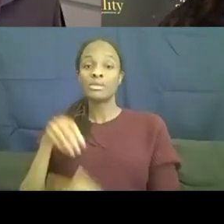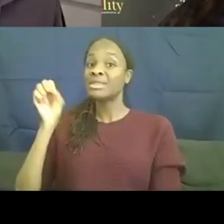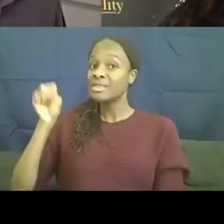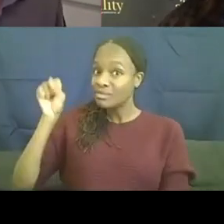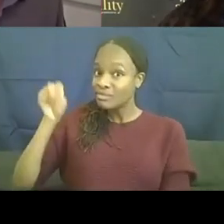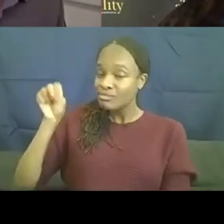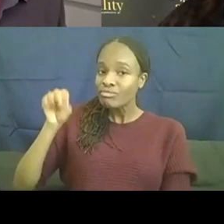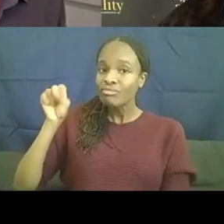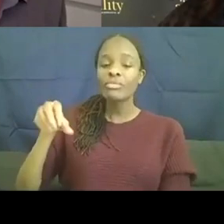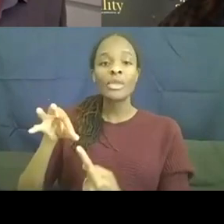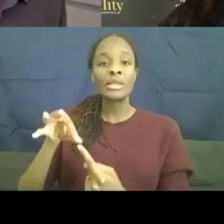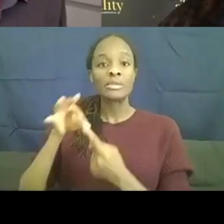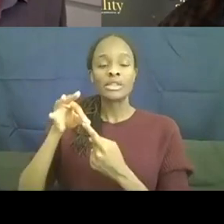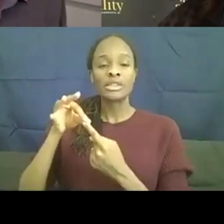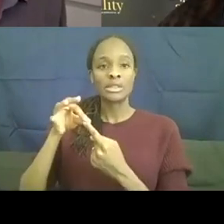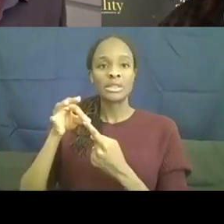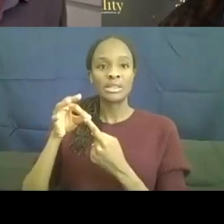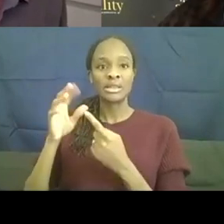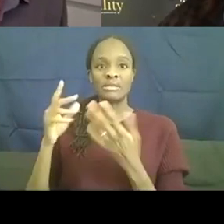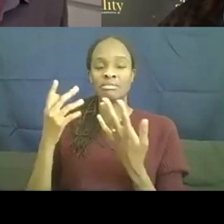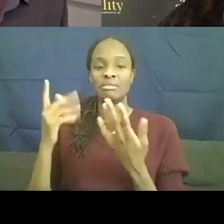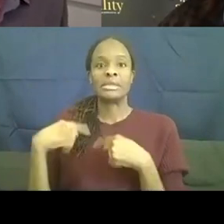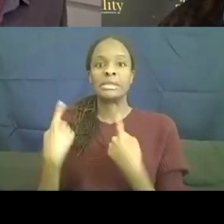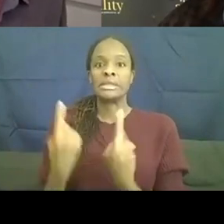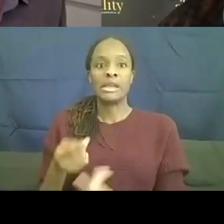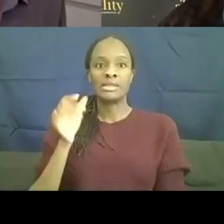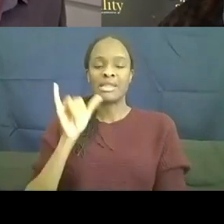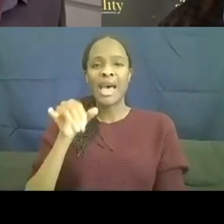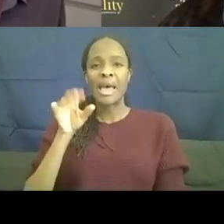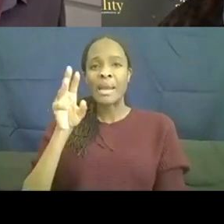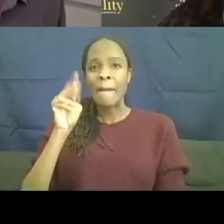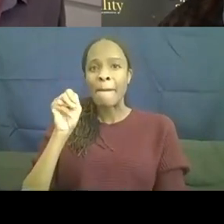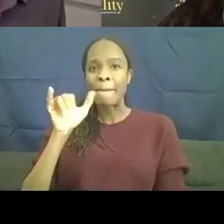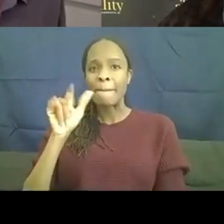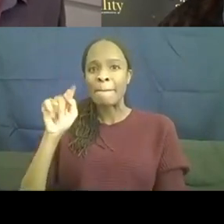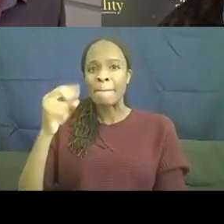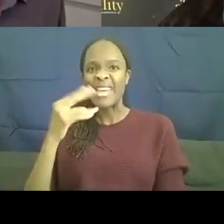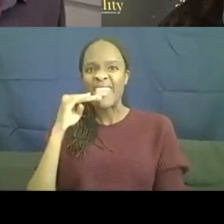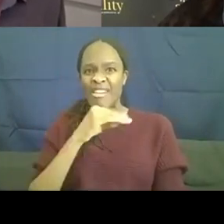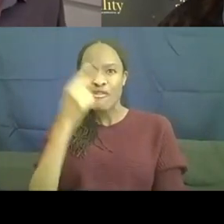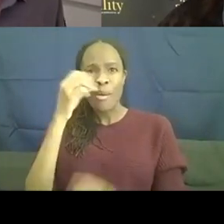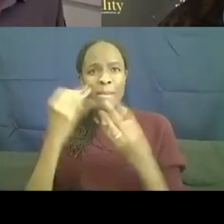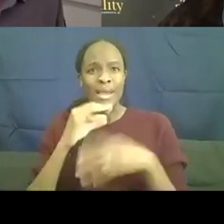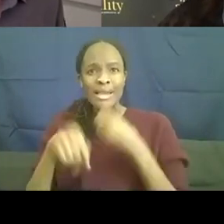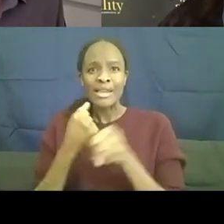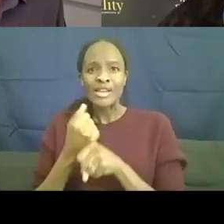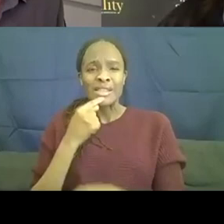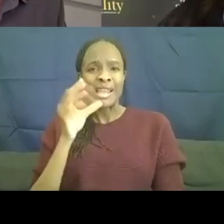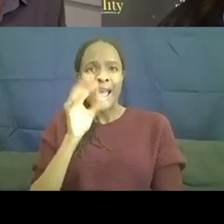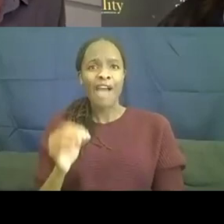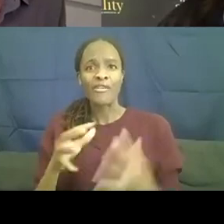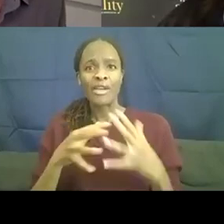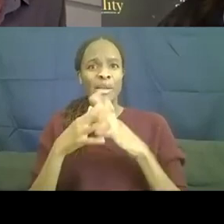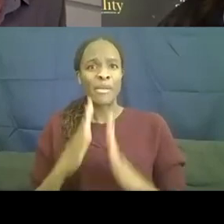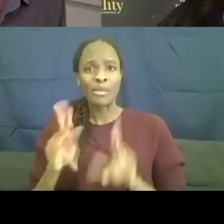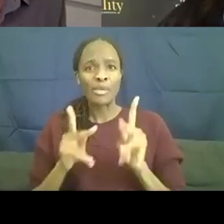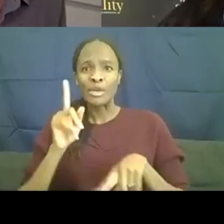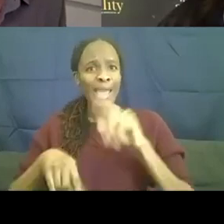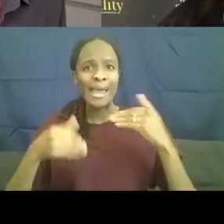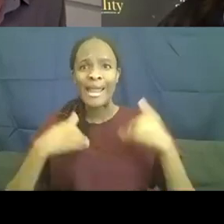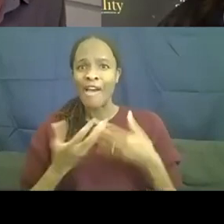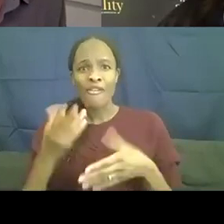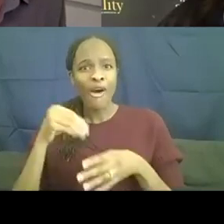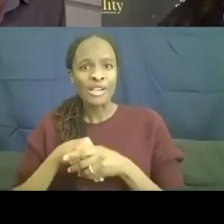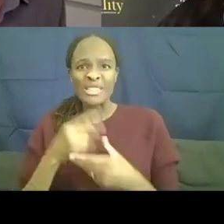especially since that myth for so many years was that African Americans could not have autism. And so,